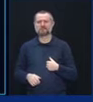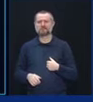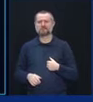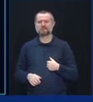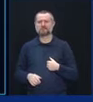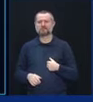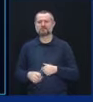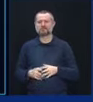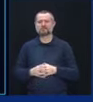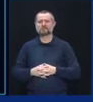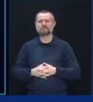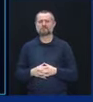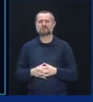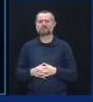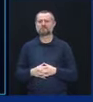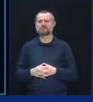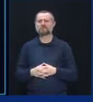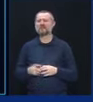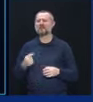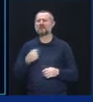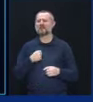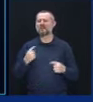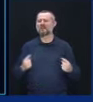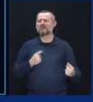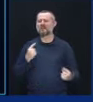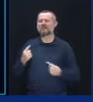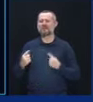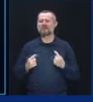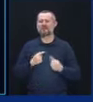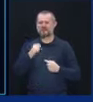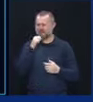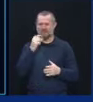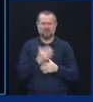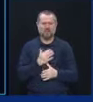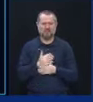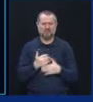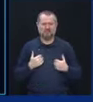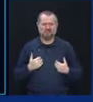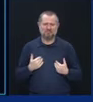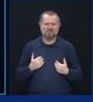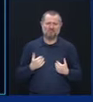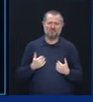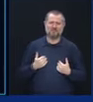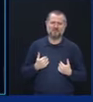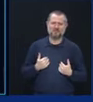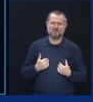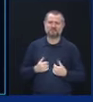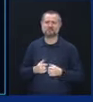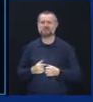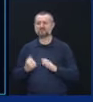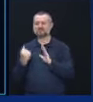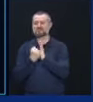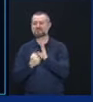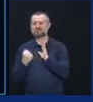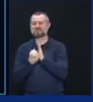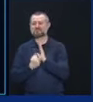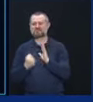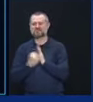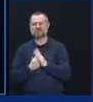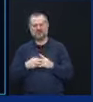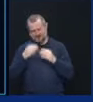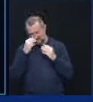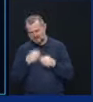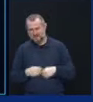Ideal. I have a very thick skin. I don't know if you can see it. I don't really care what people say about me.